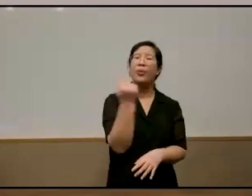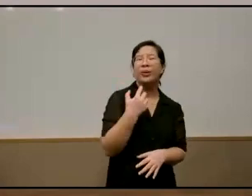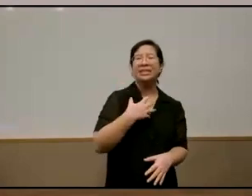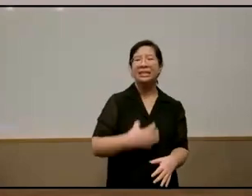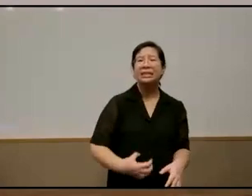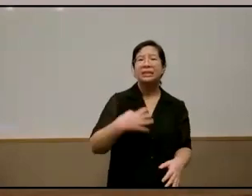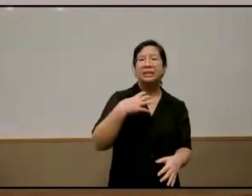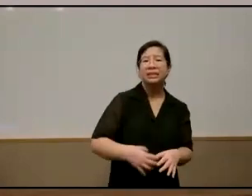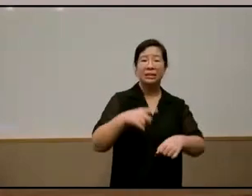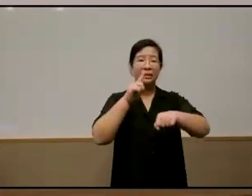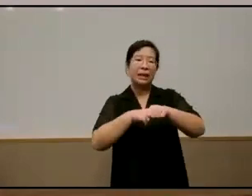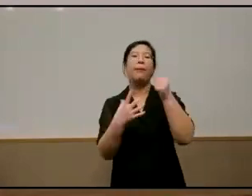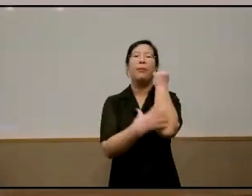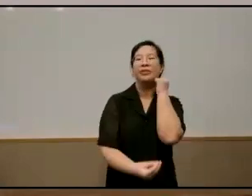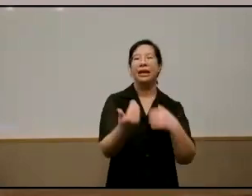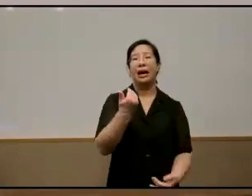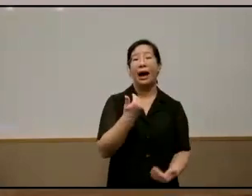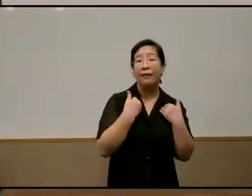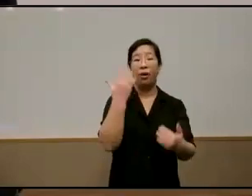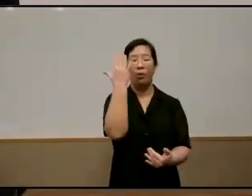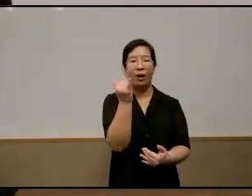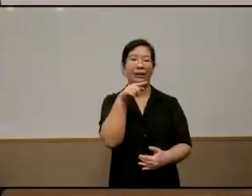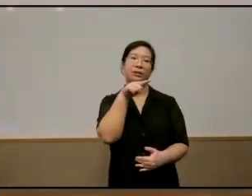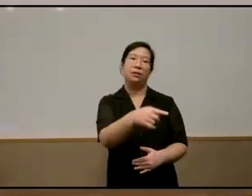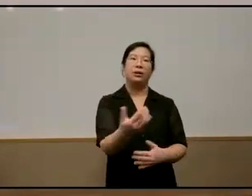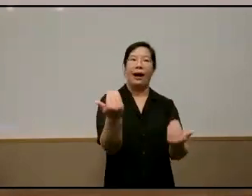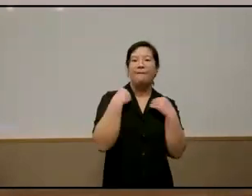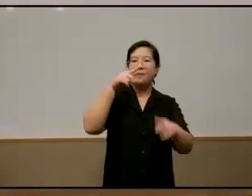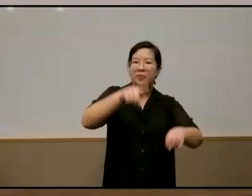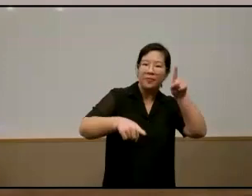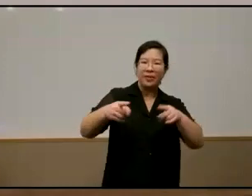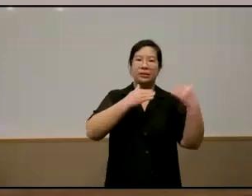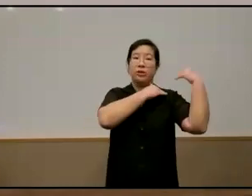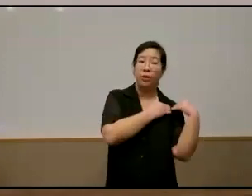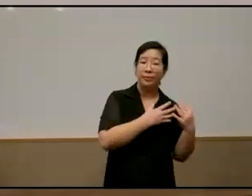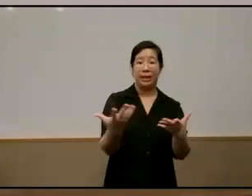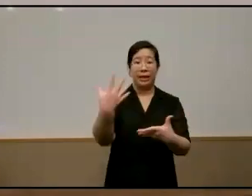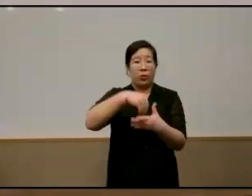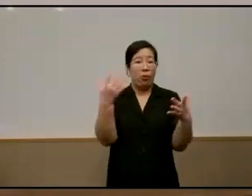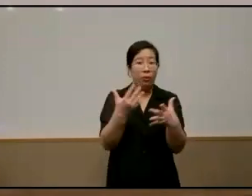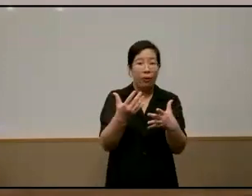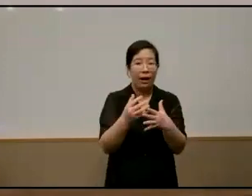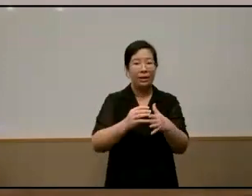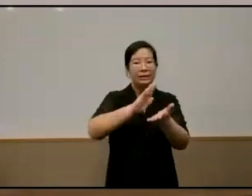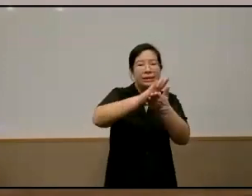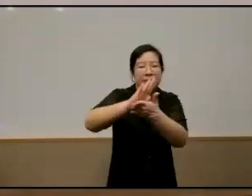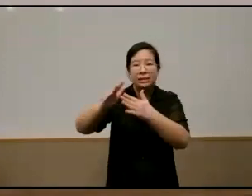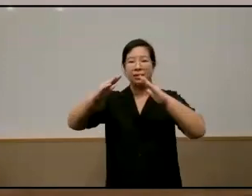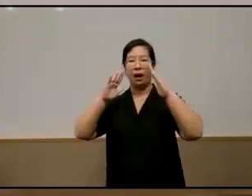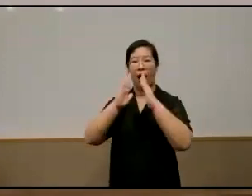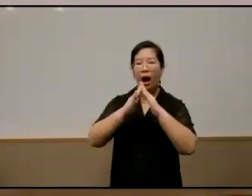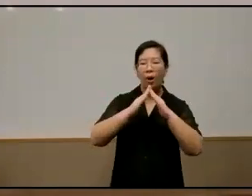he juggles multiple adult responsibilities including taking care of house chores and his sisters